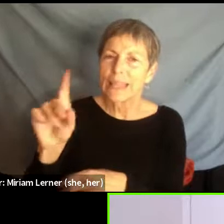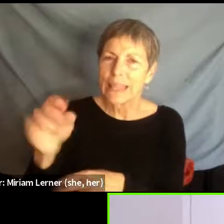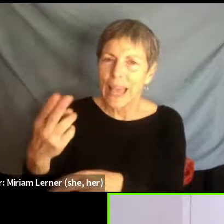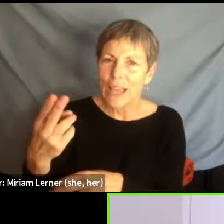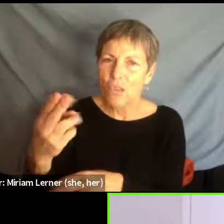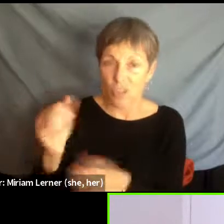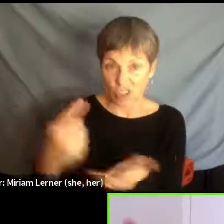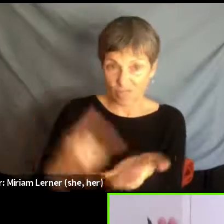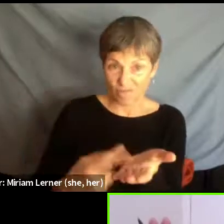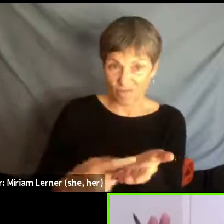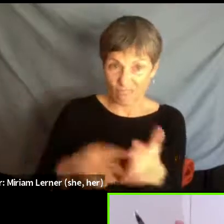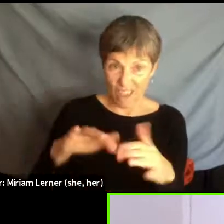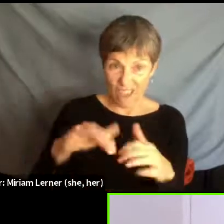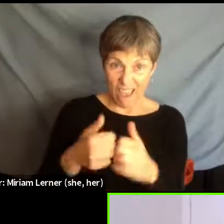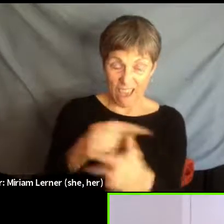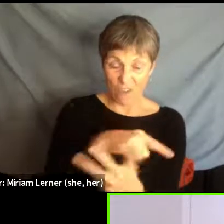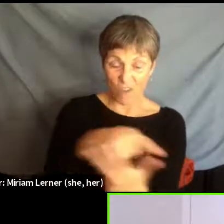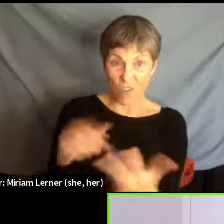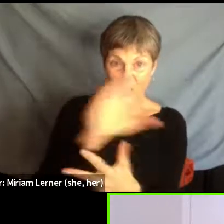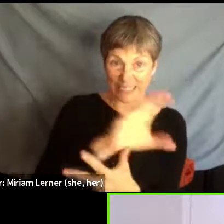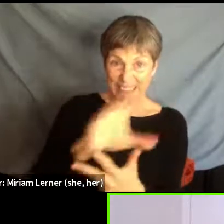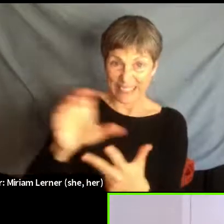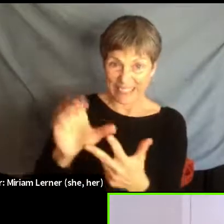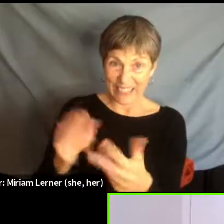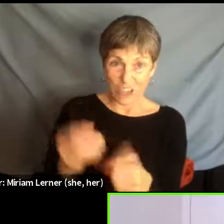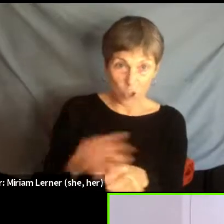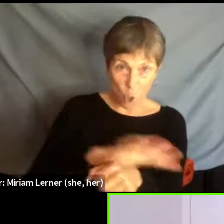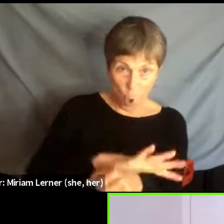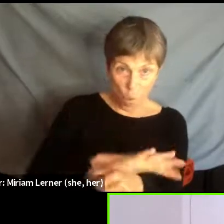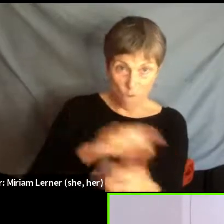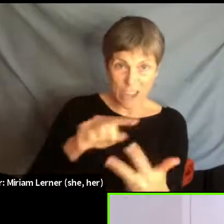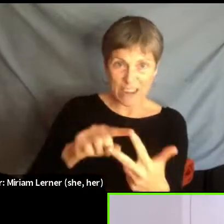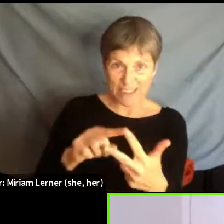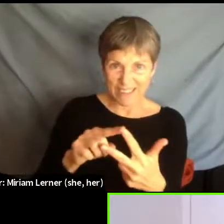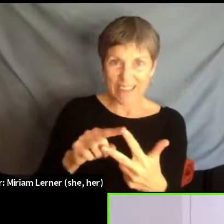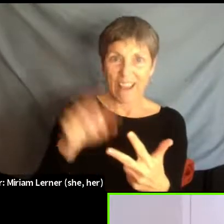then colonialism, the three C's essentially, right? Yeah, go ahead.